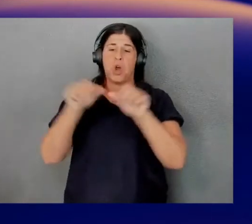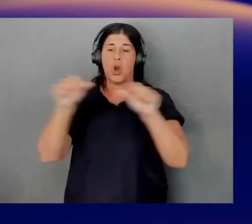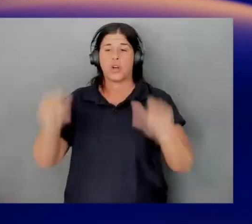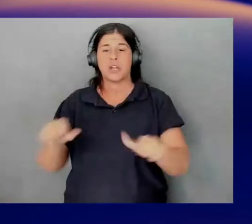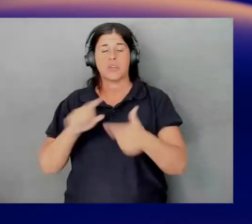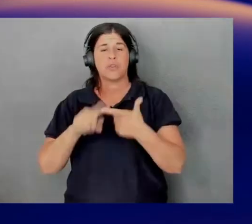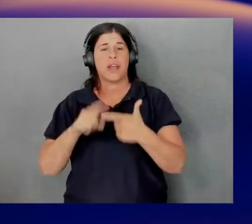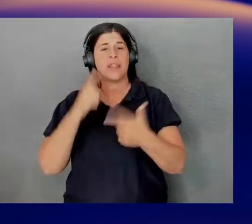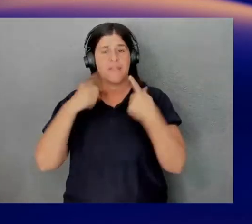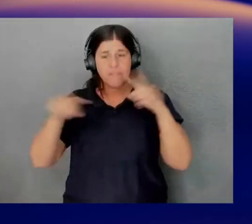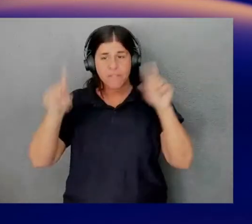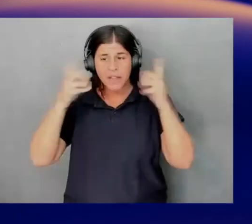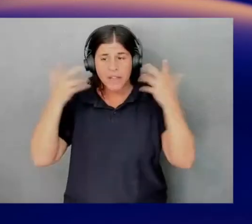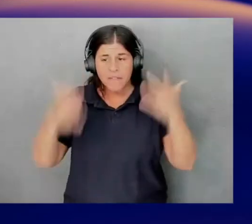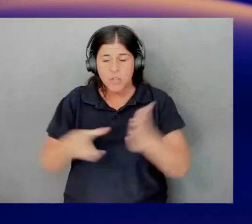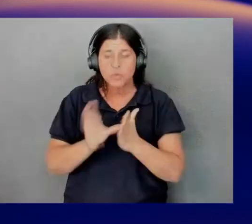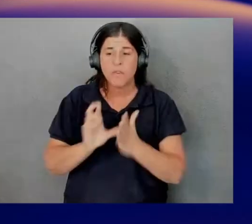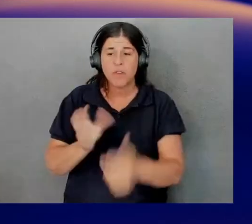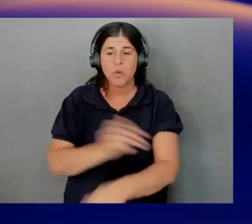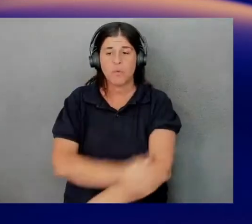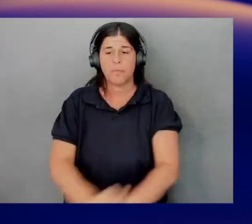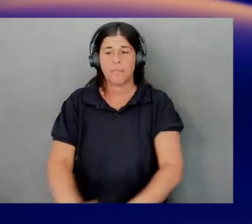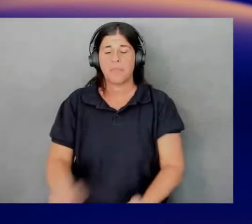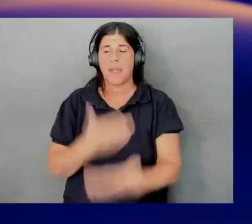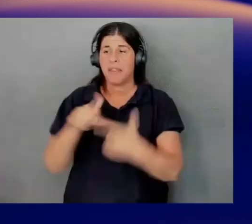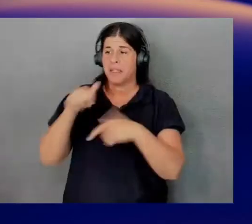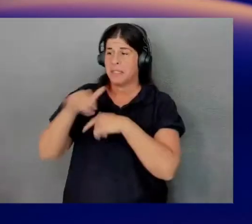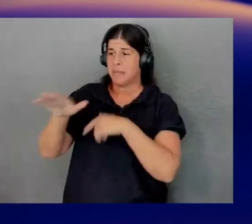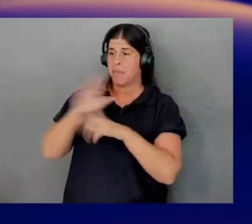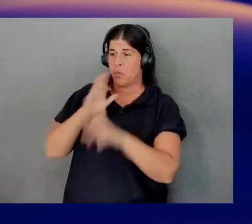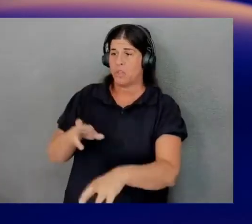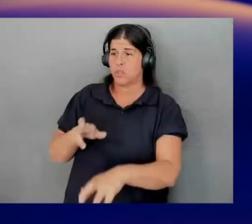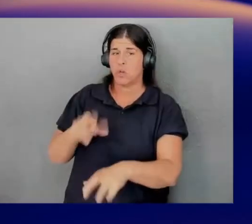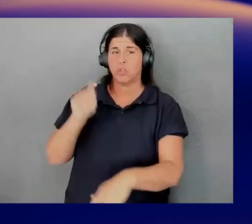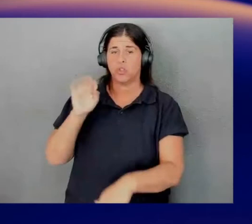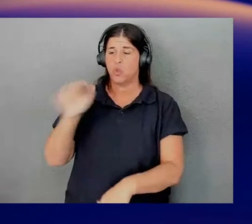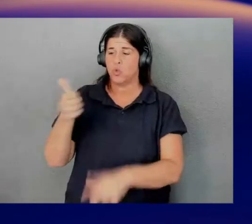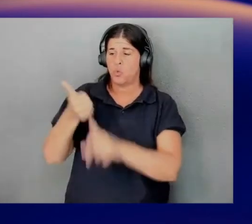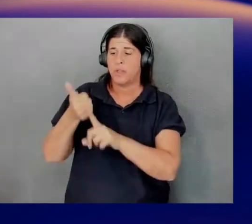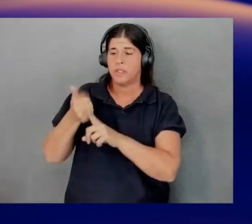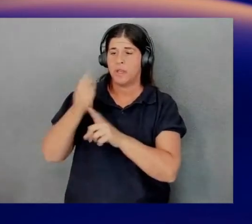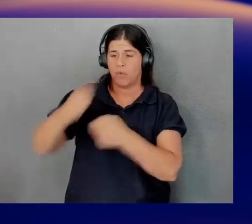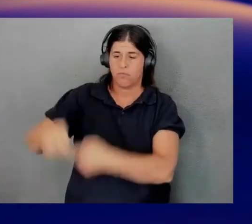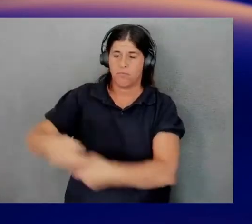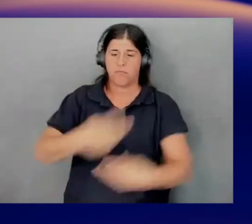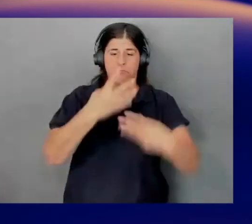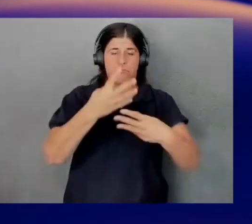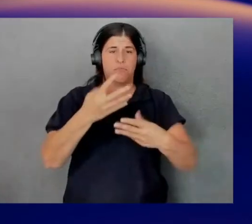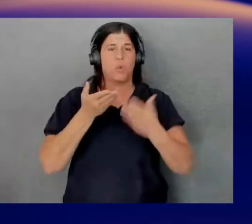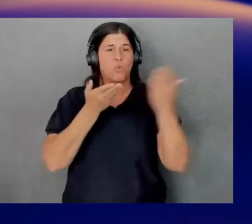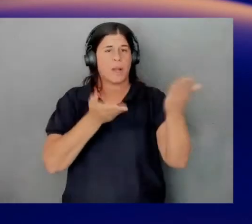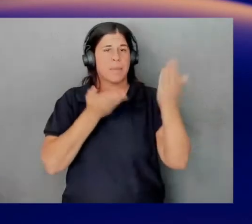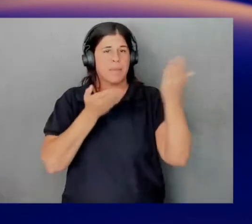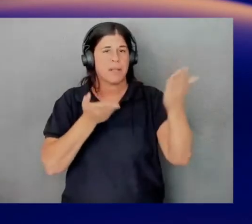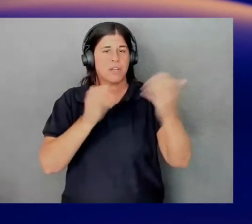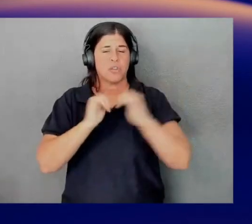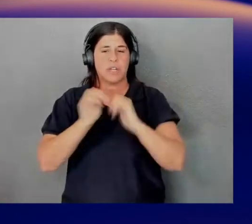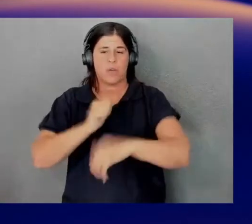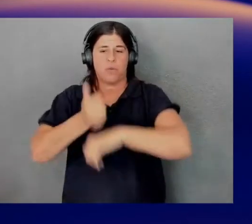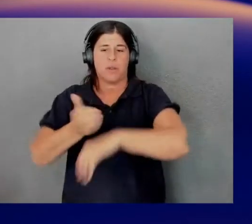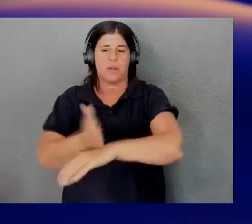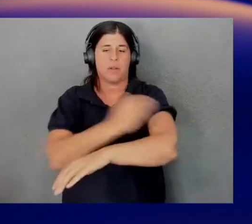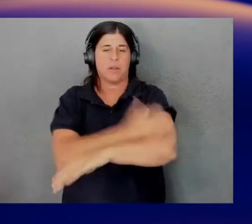once you review the architecture and submit the result, the tool will provide you with the recommendations and improvement plan. And finally,